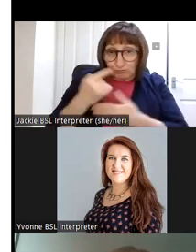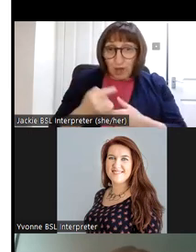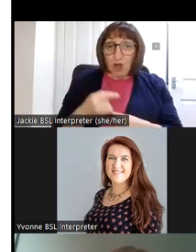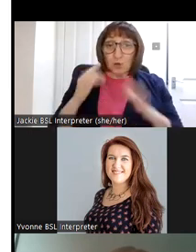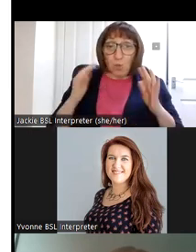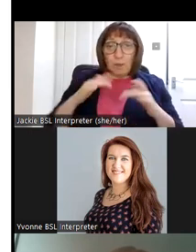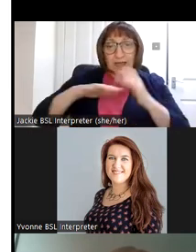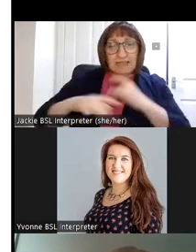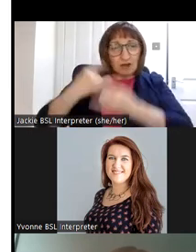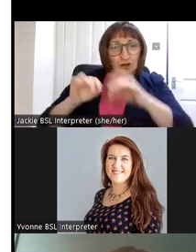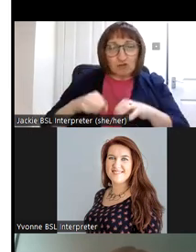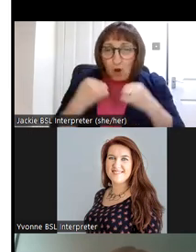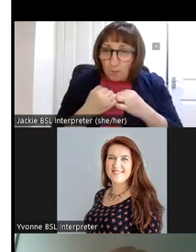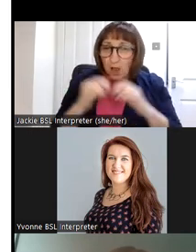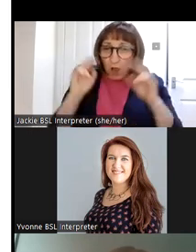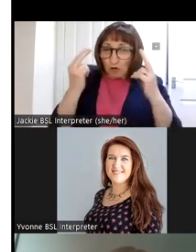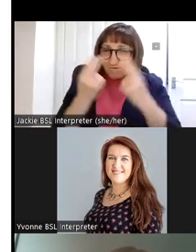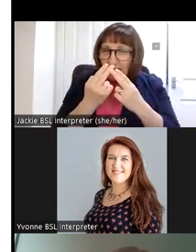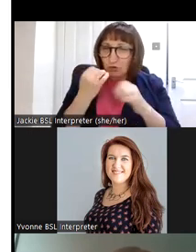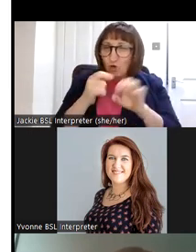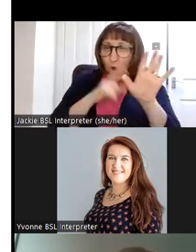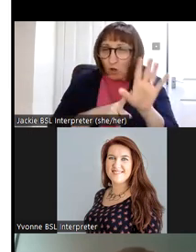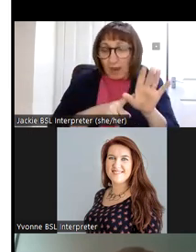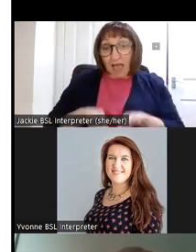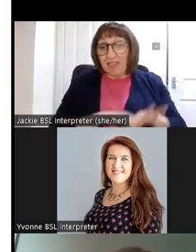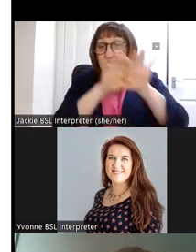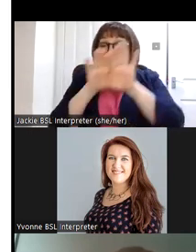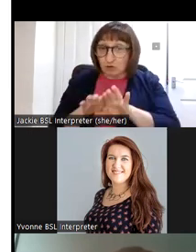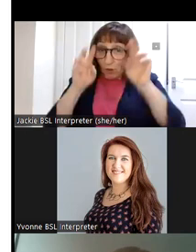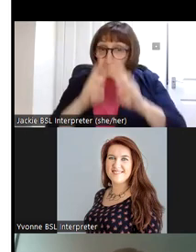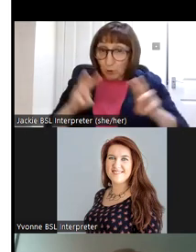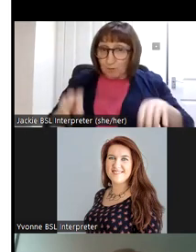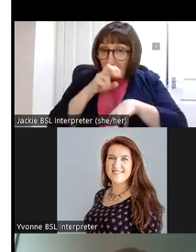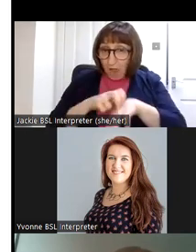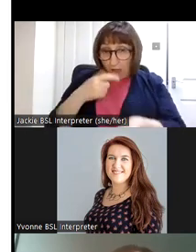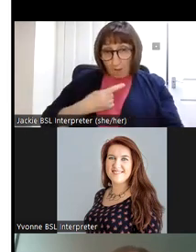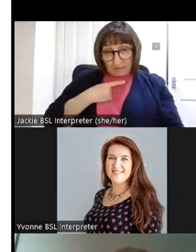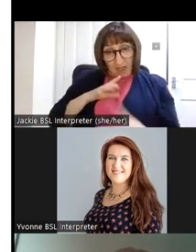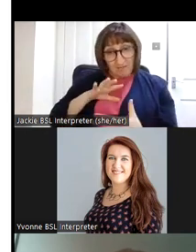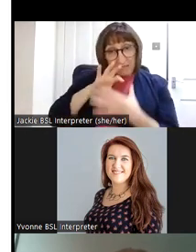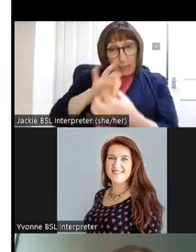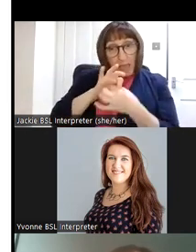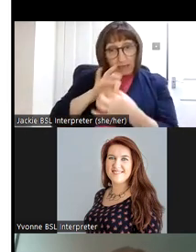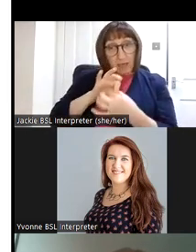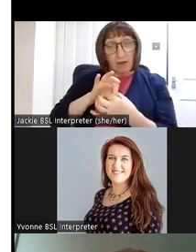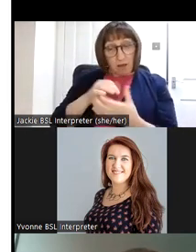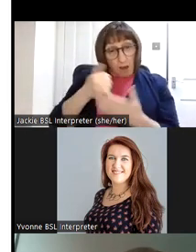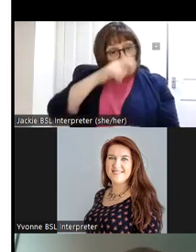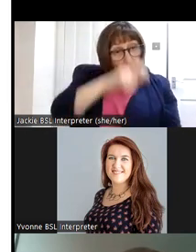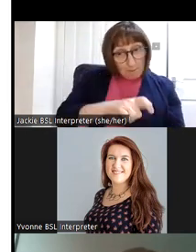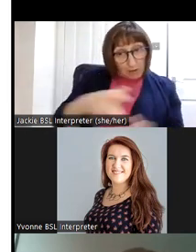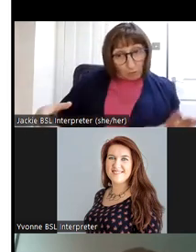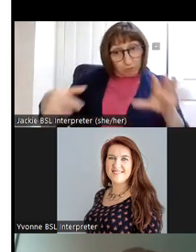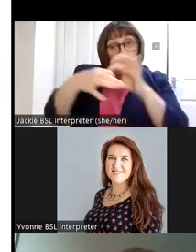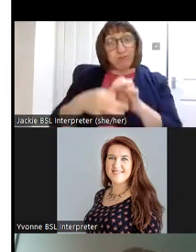Group the University of Galway and the National Museum of Ireland so I worked as a link um helping to